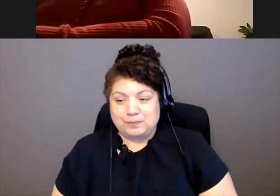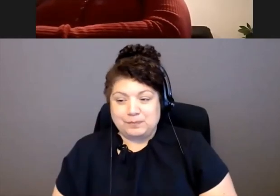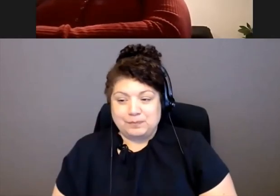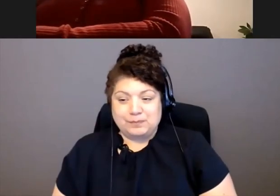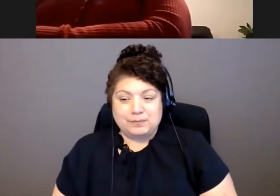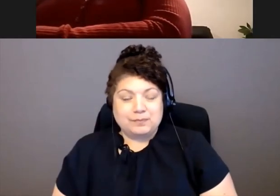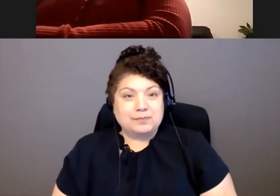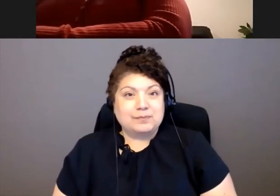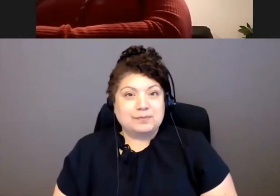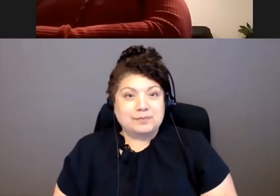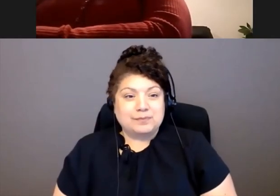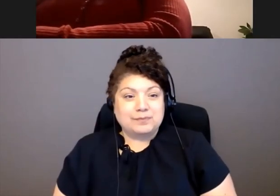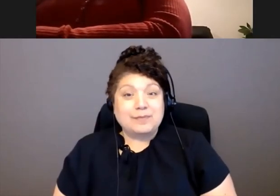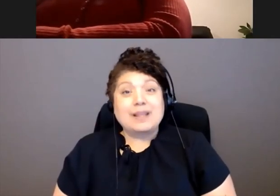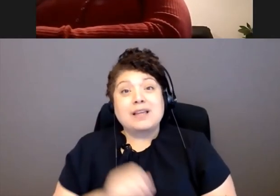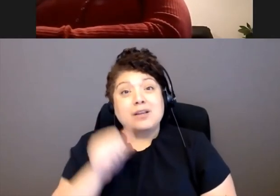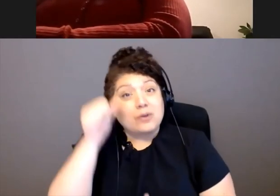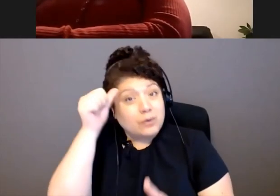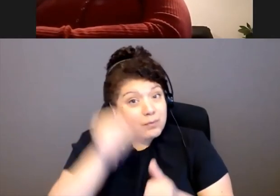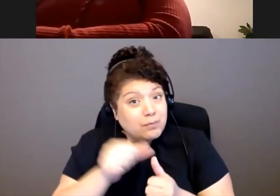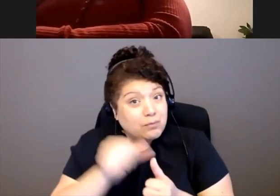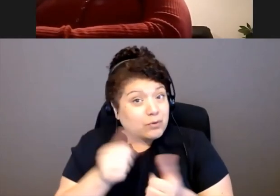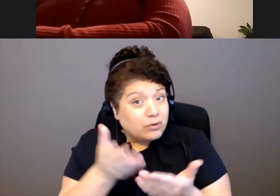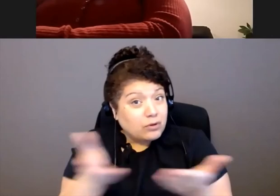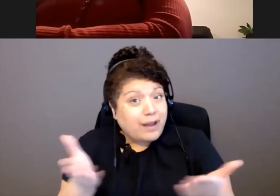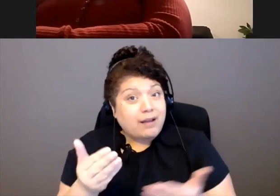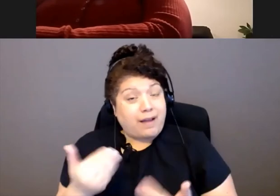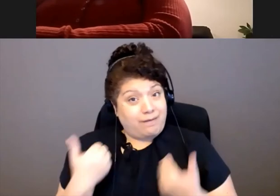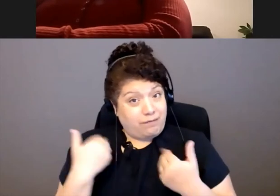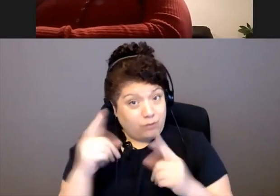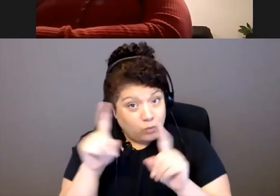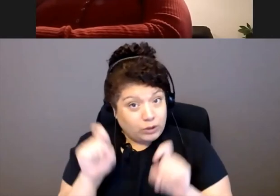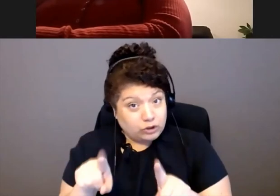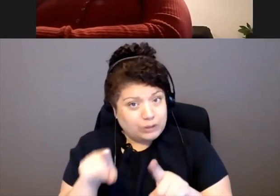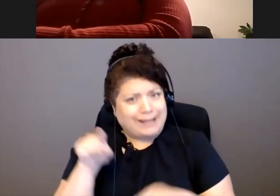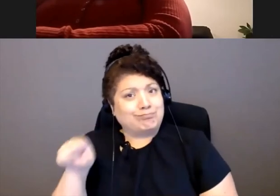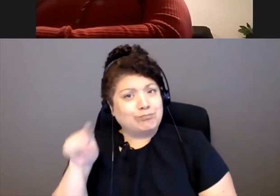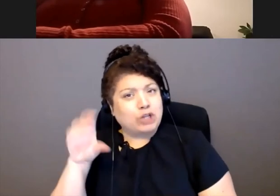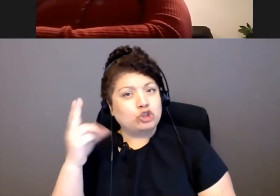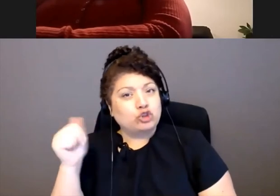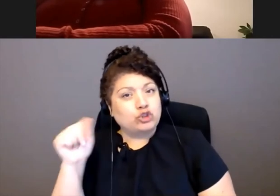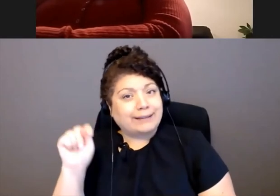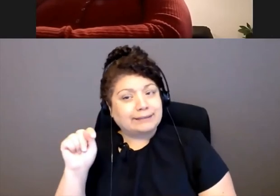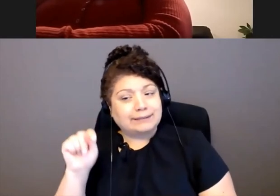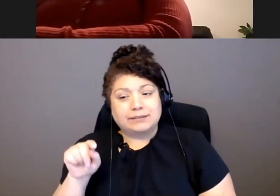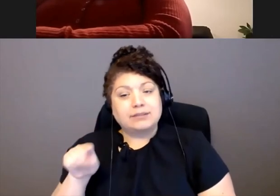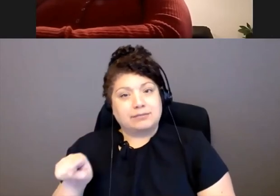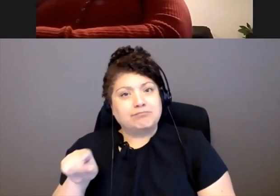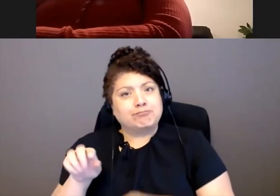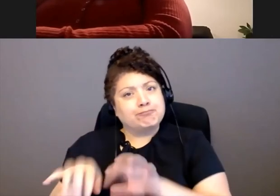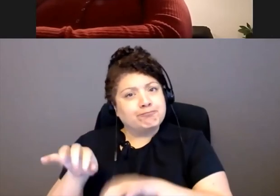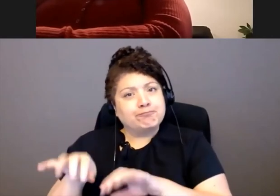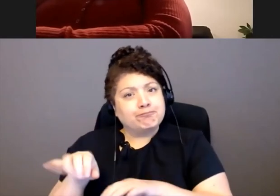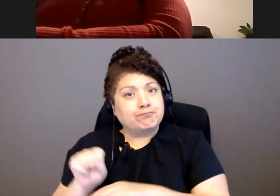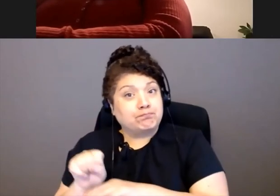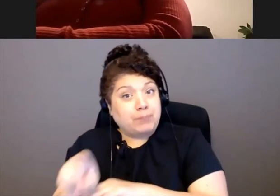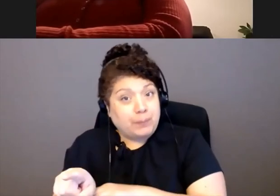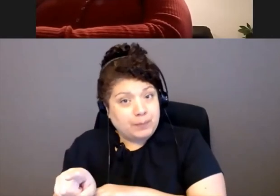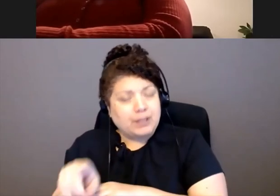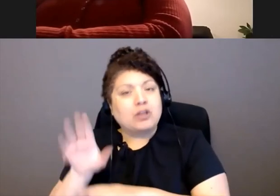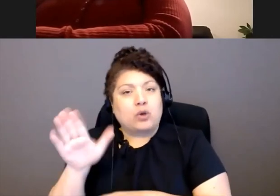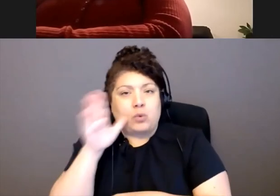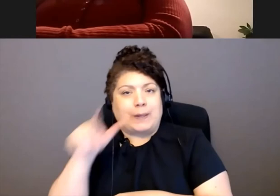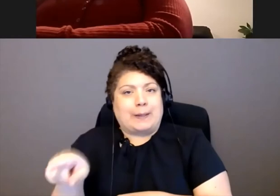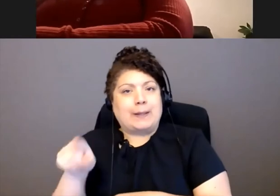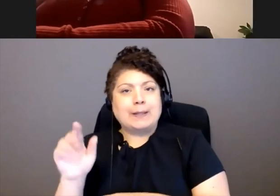So just a reminder, if there's any questions, please put them in the chat box. And again, my colleague, Sheila, will organize some questions